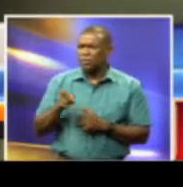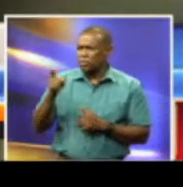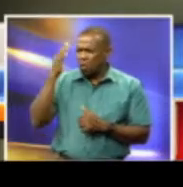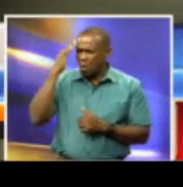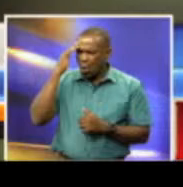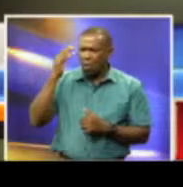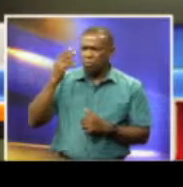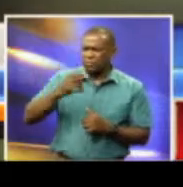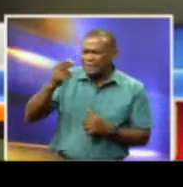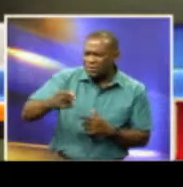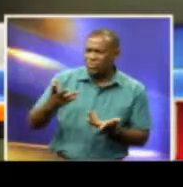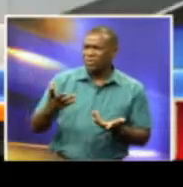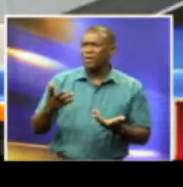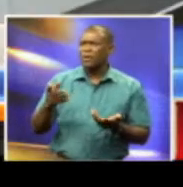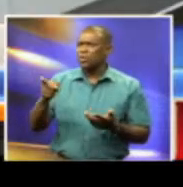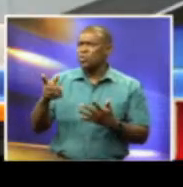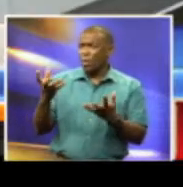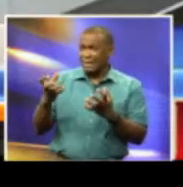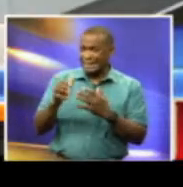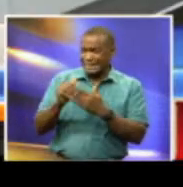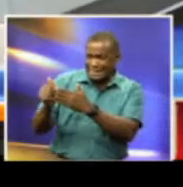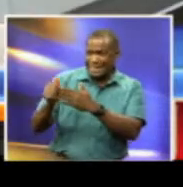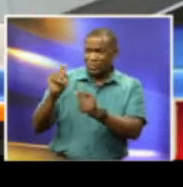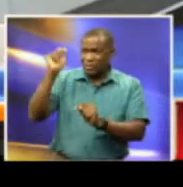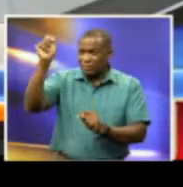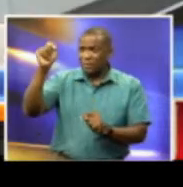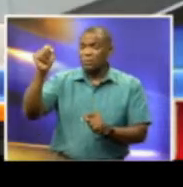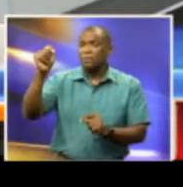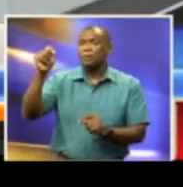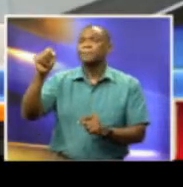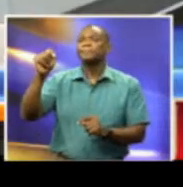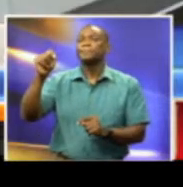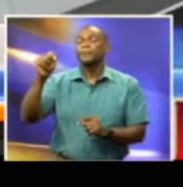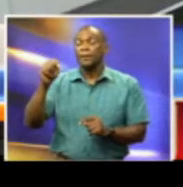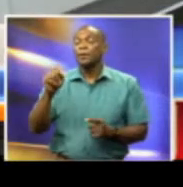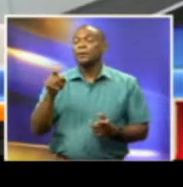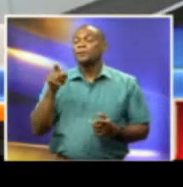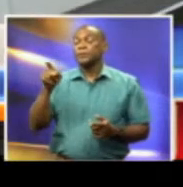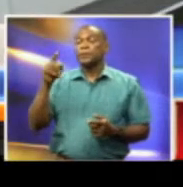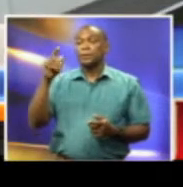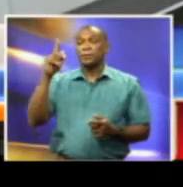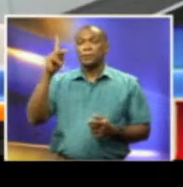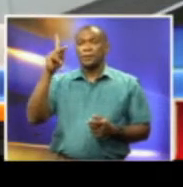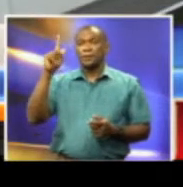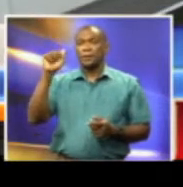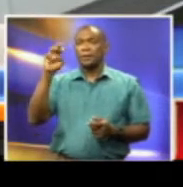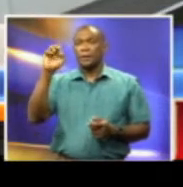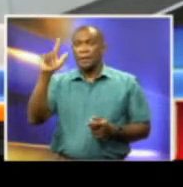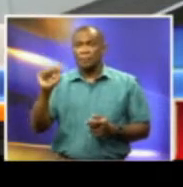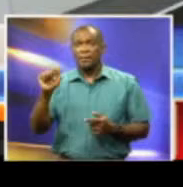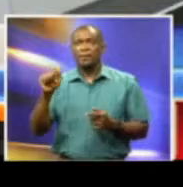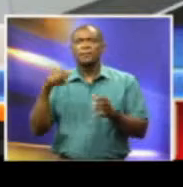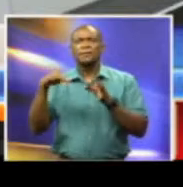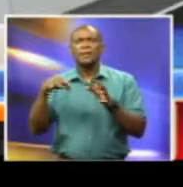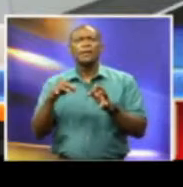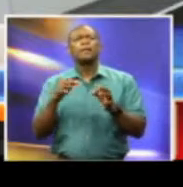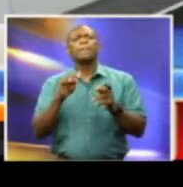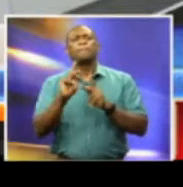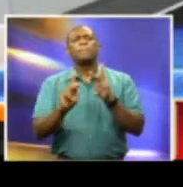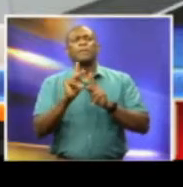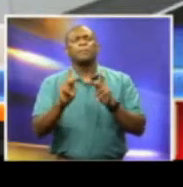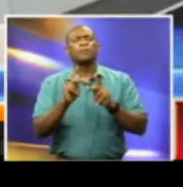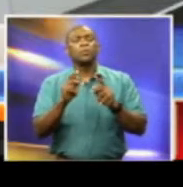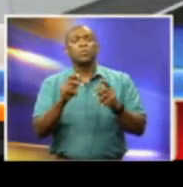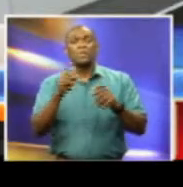you want to lead. Passat Bissessa's narrative was that TNT nationals stranded abroad are suffering in